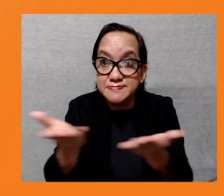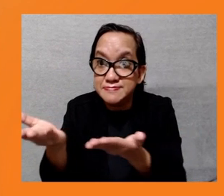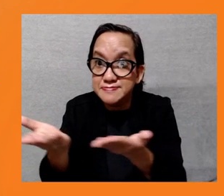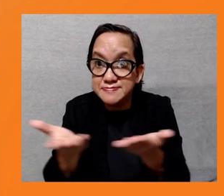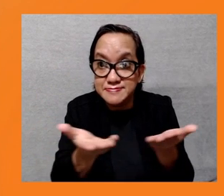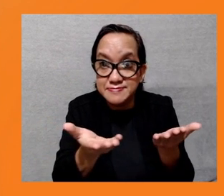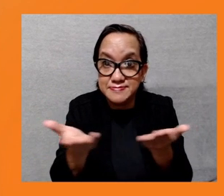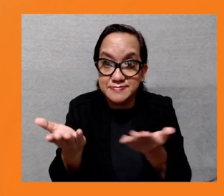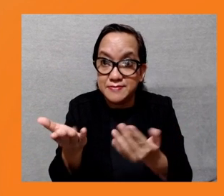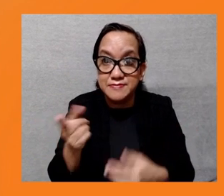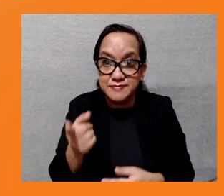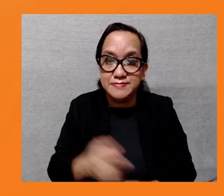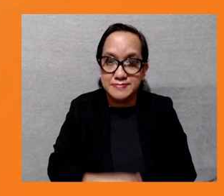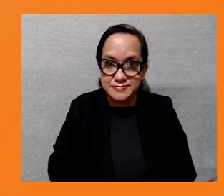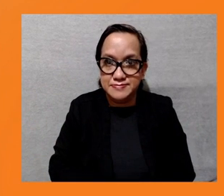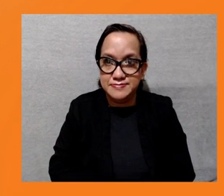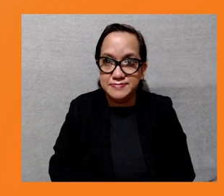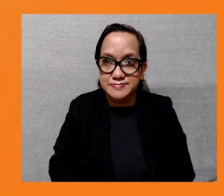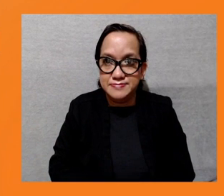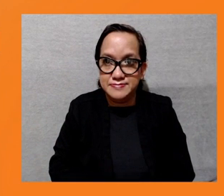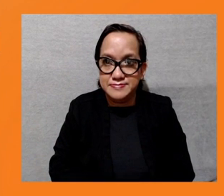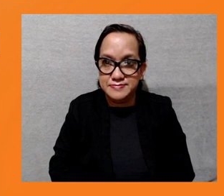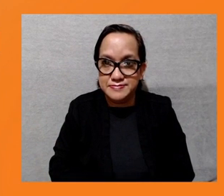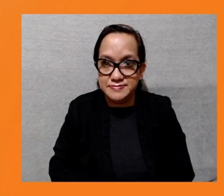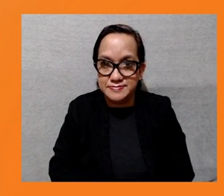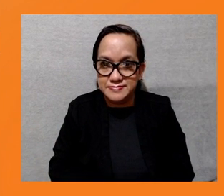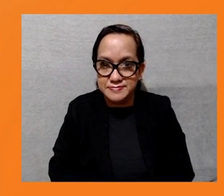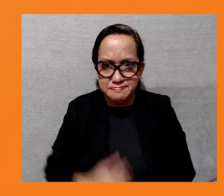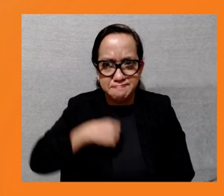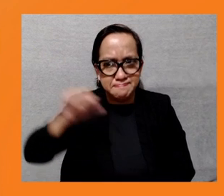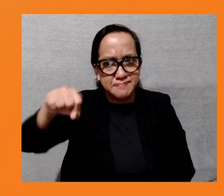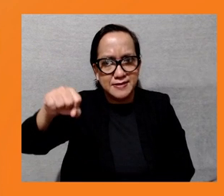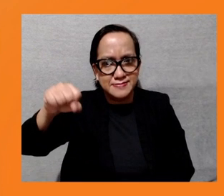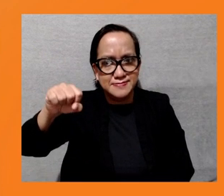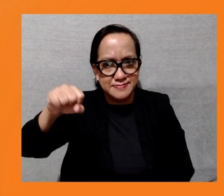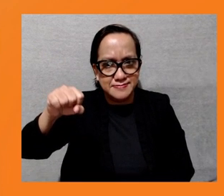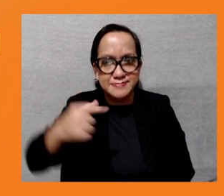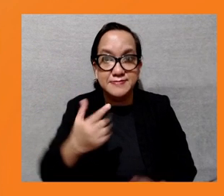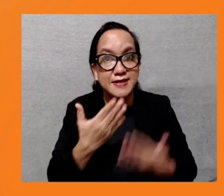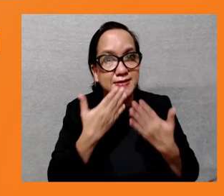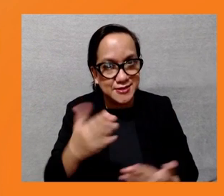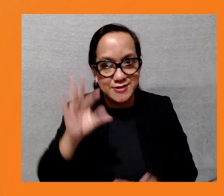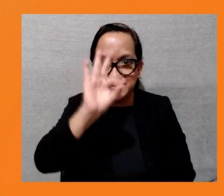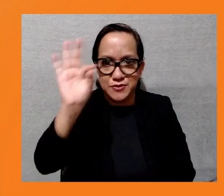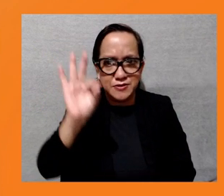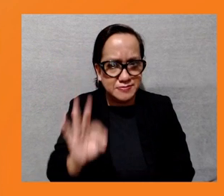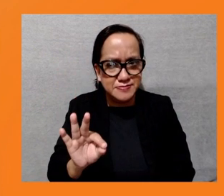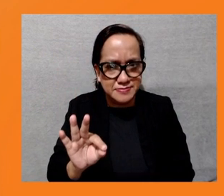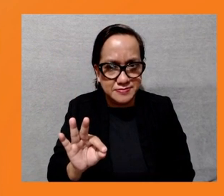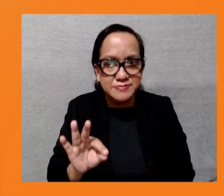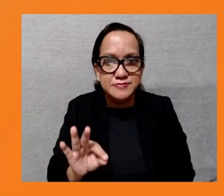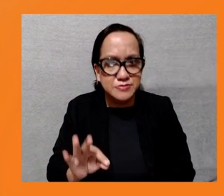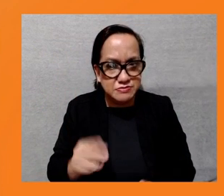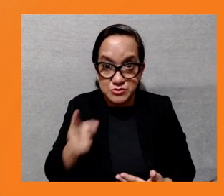Sure. Thanks, Ryan. And thanks, Gaia, for those questions. So on waste-to-energy, it is included in the